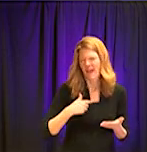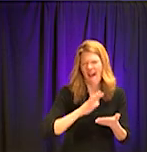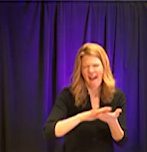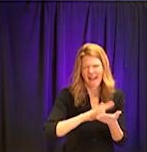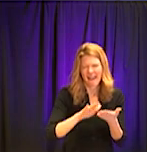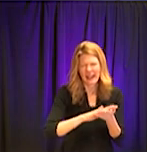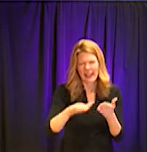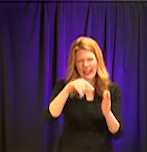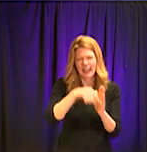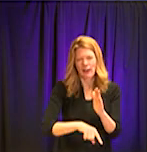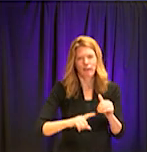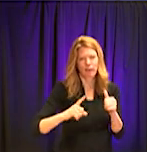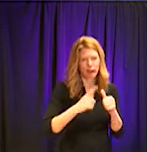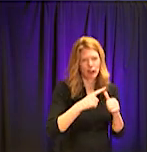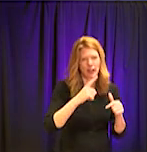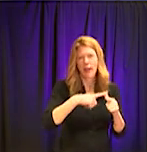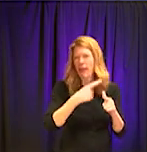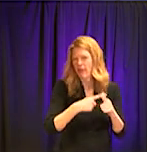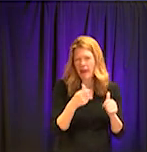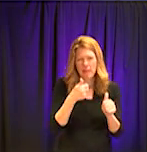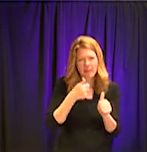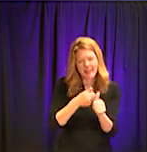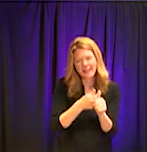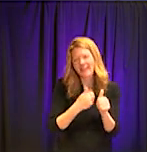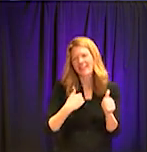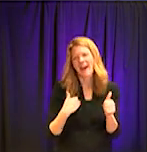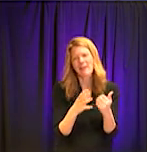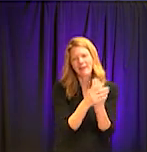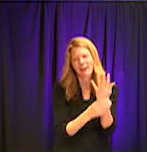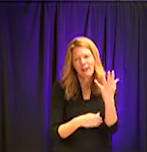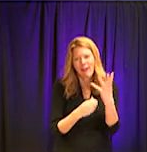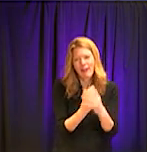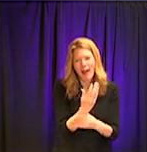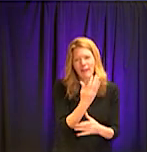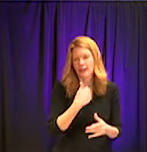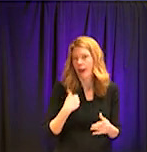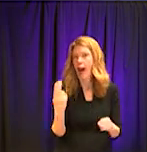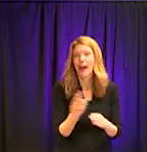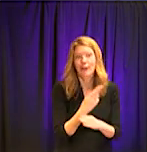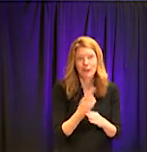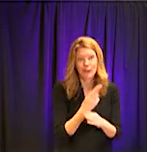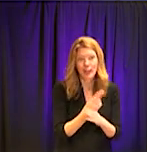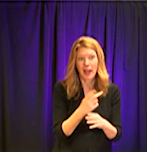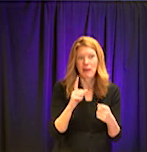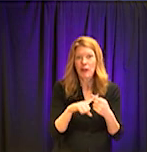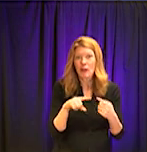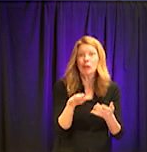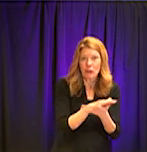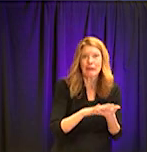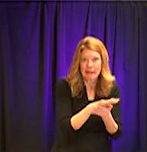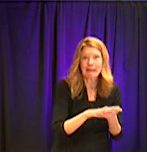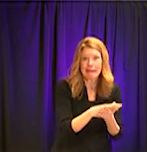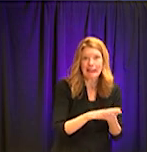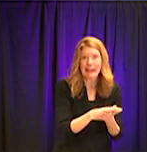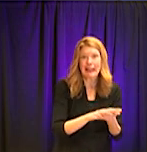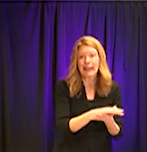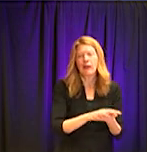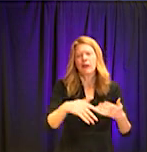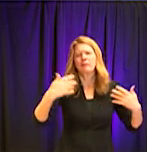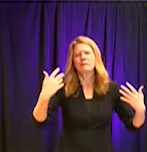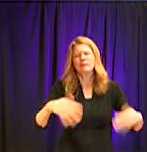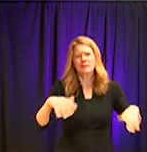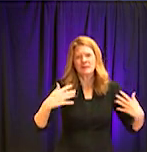arrived with my, with my gloves, gloves, and use those to wipe this all down before I took my gloves off.